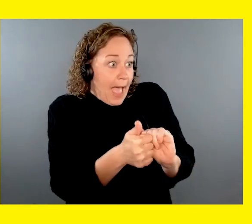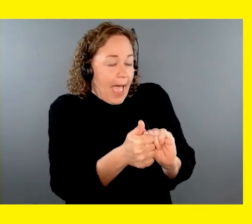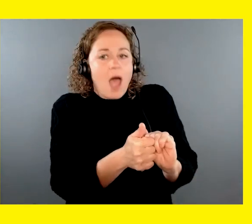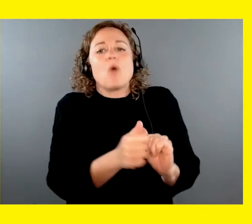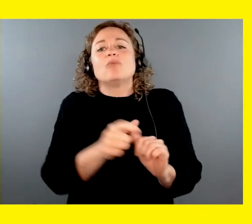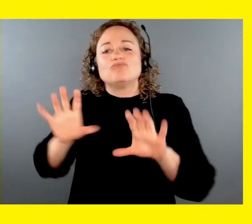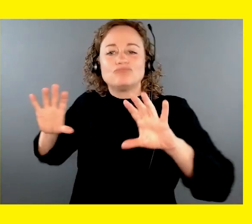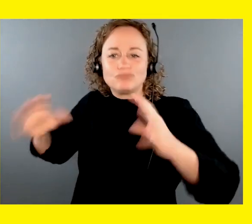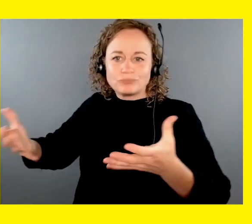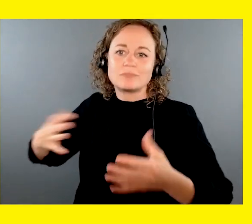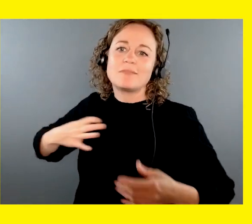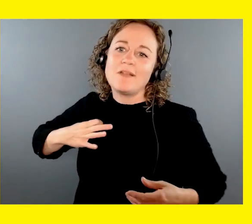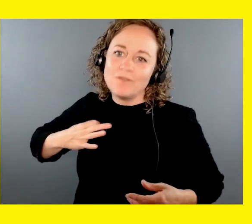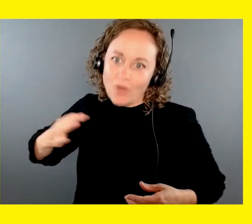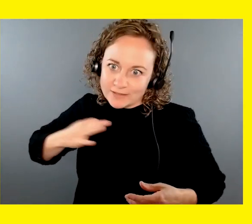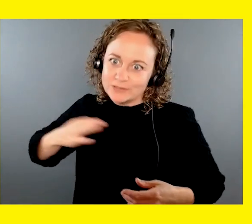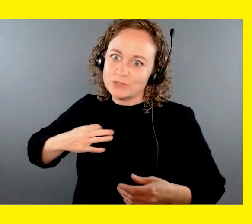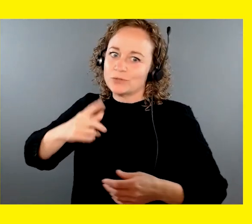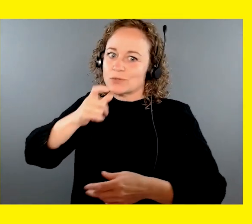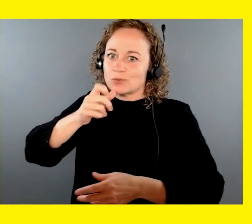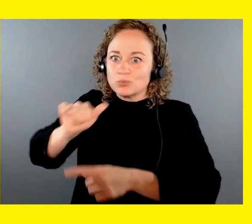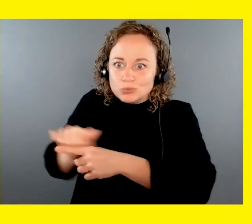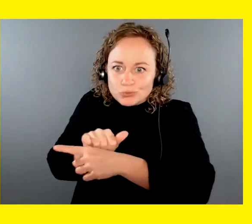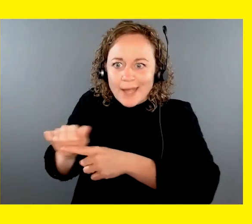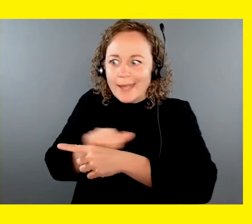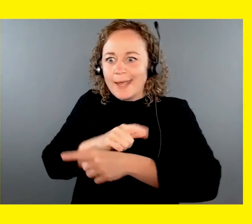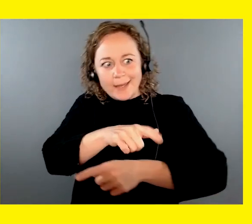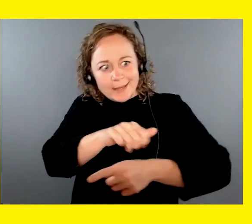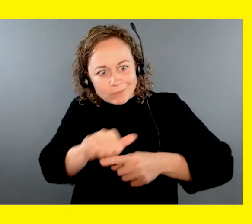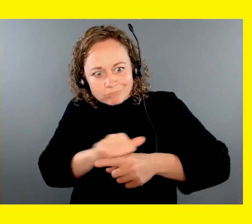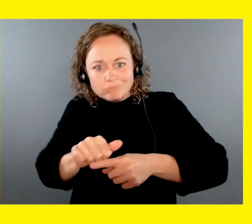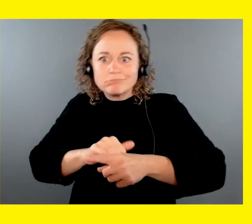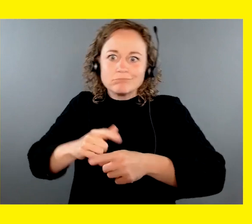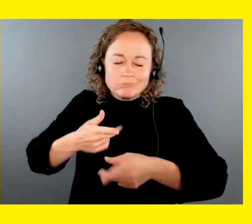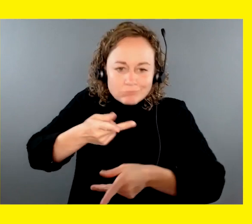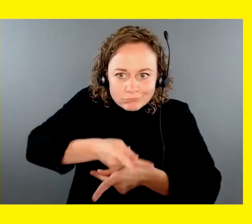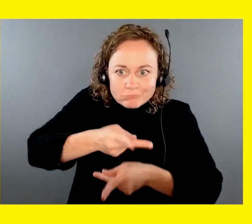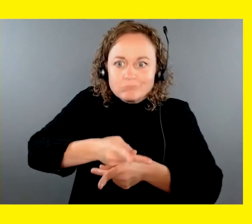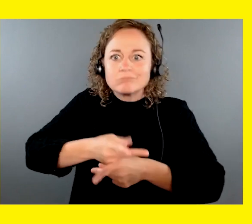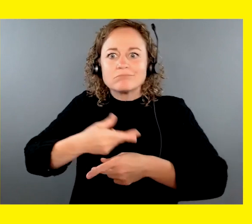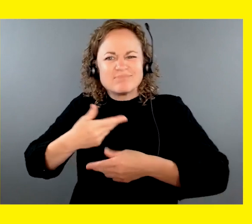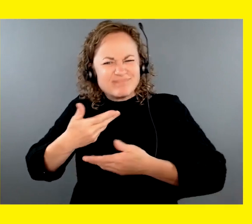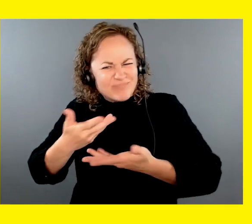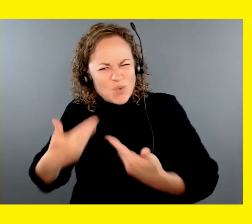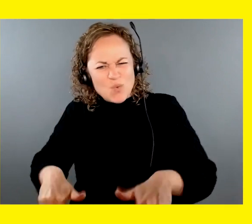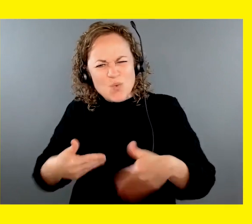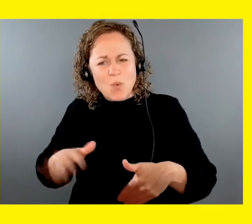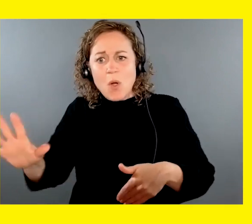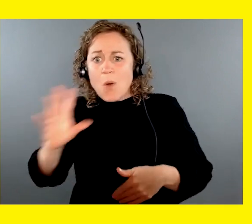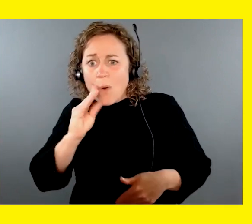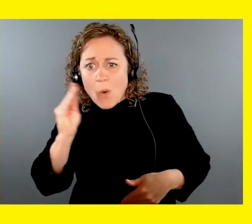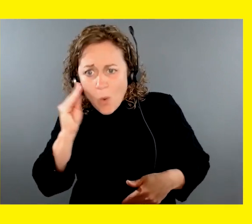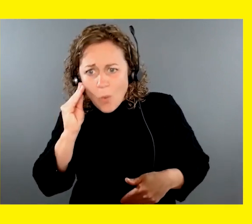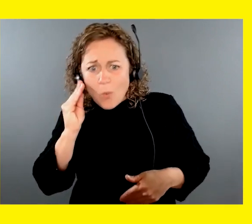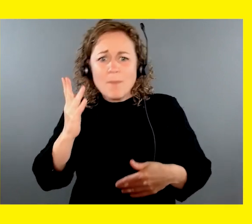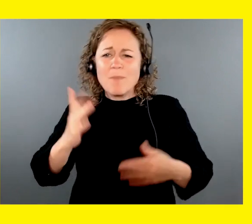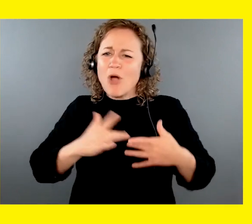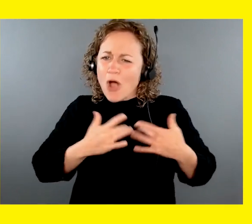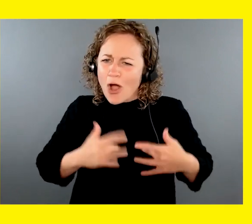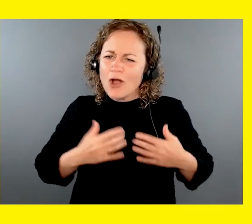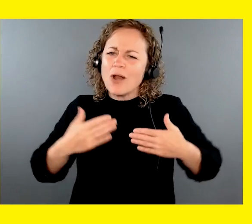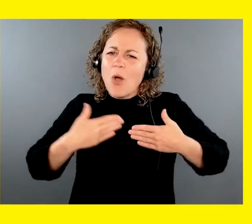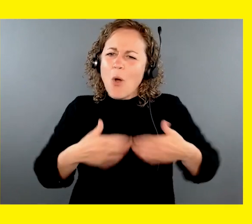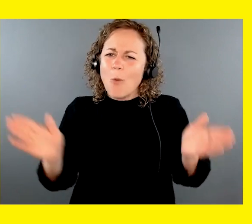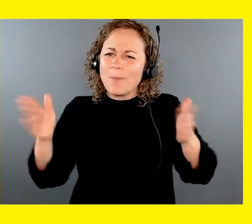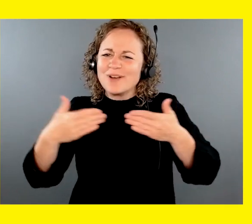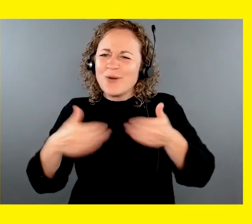help raise, train and board these puppies with purpose. These extraordinary volunteers open their homes and their hearts to our pups and